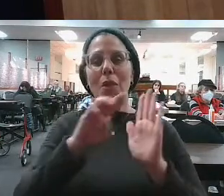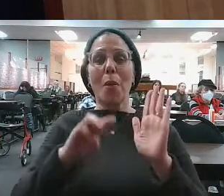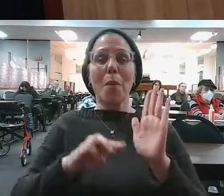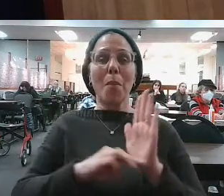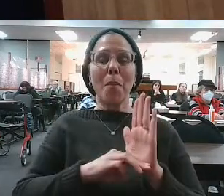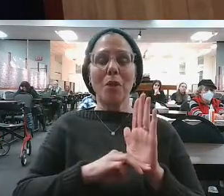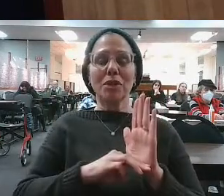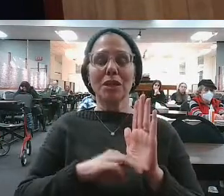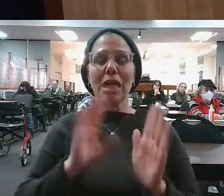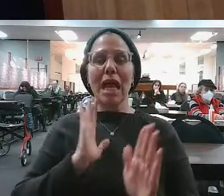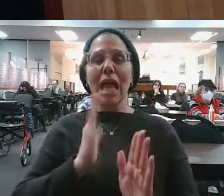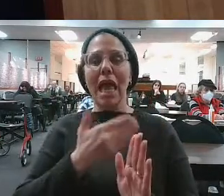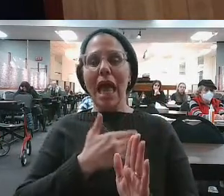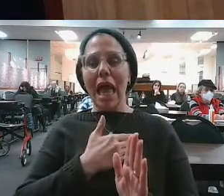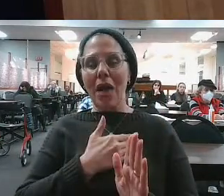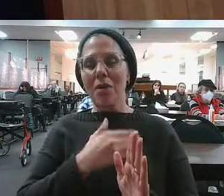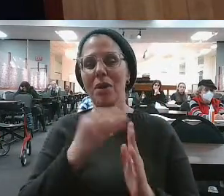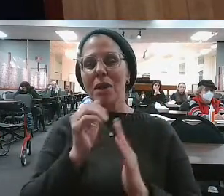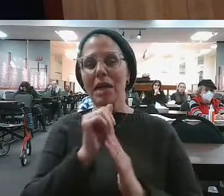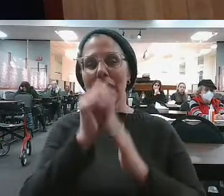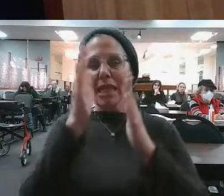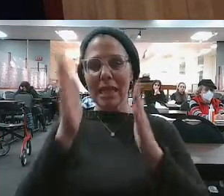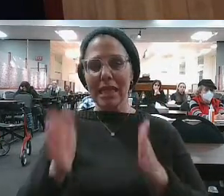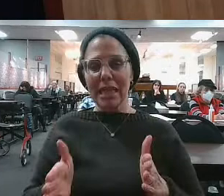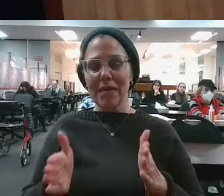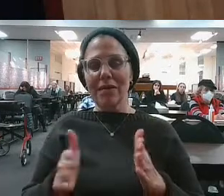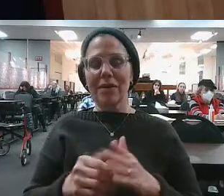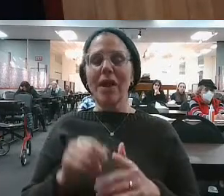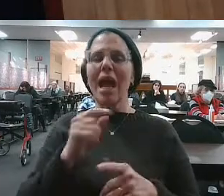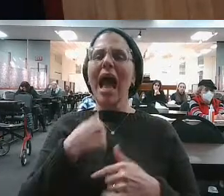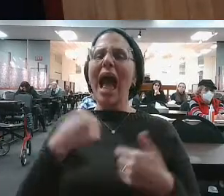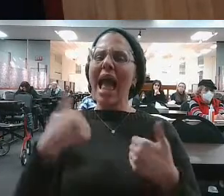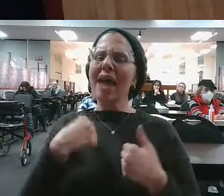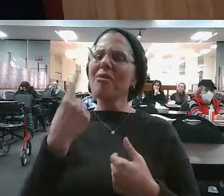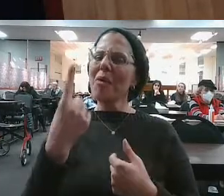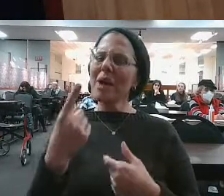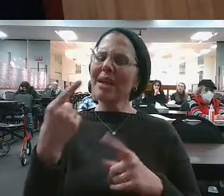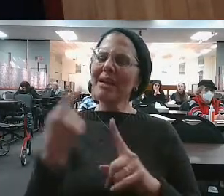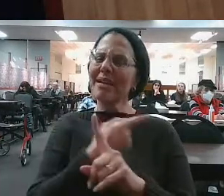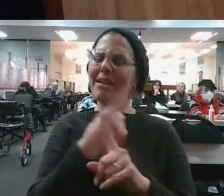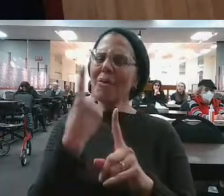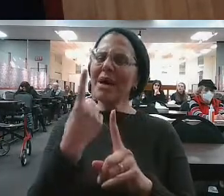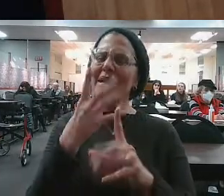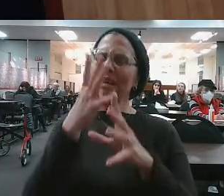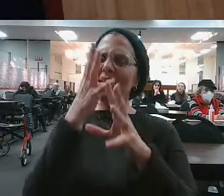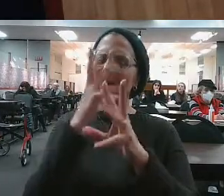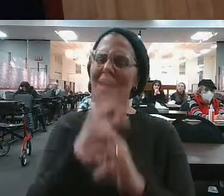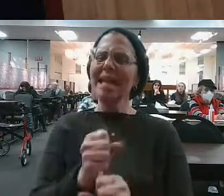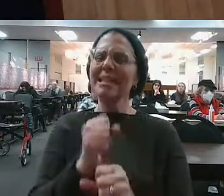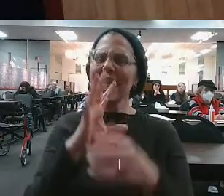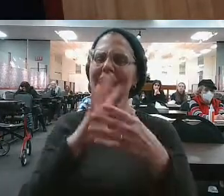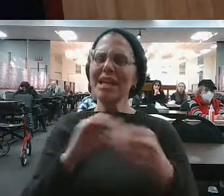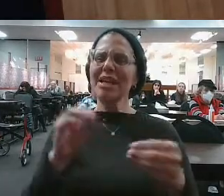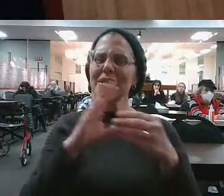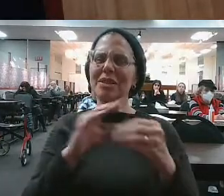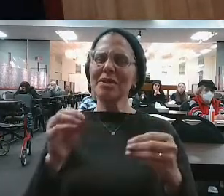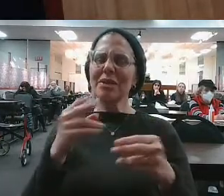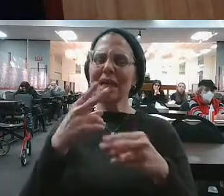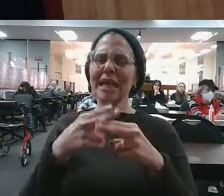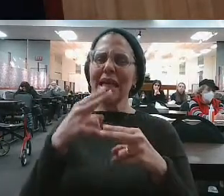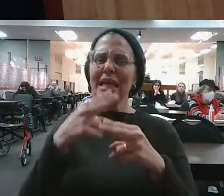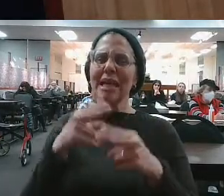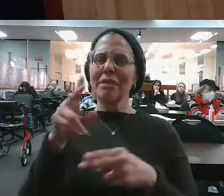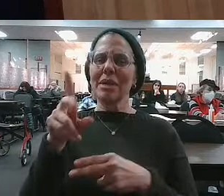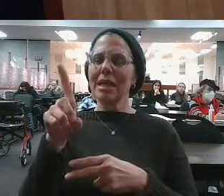story, a fascinating story in the news. This was a couple of years ago about a guy by the name of Derek